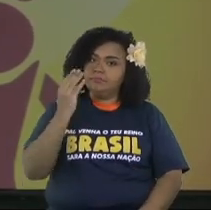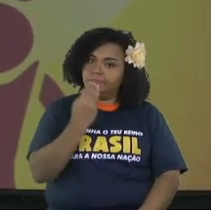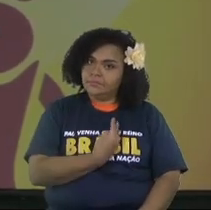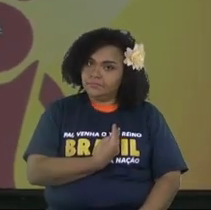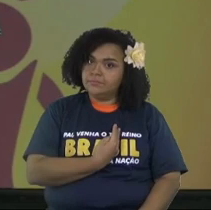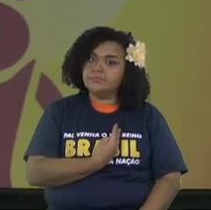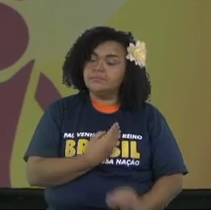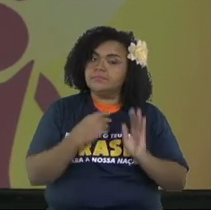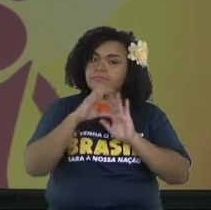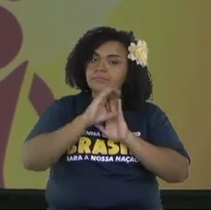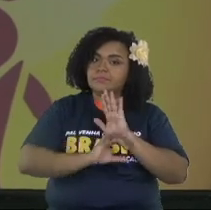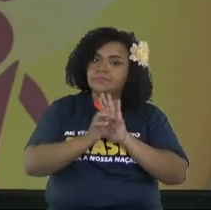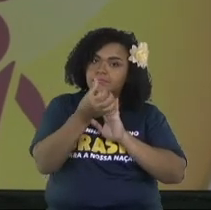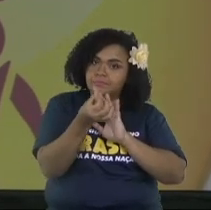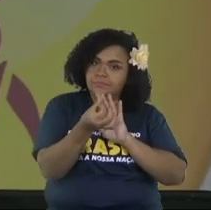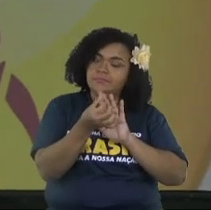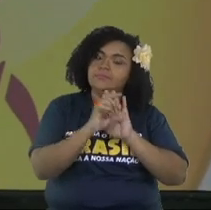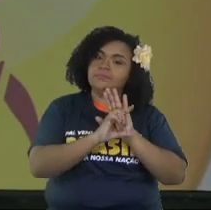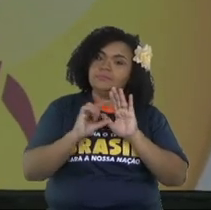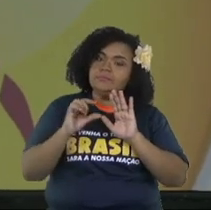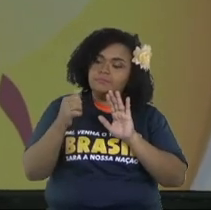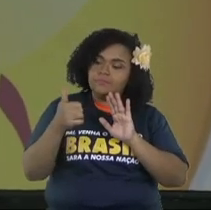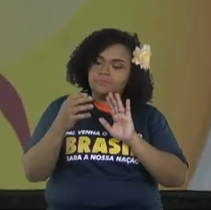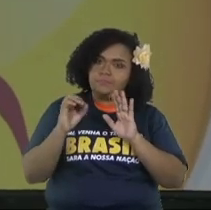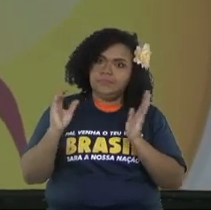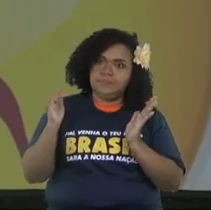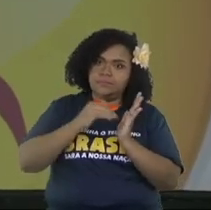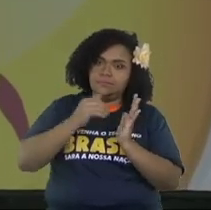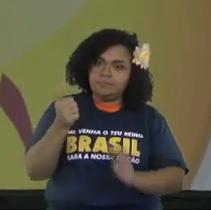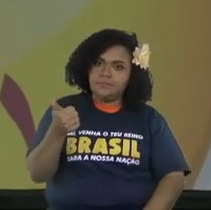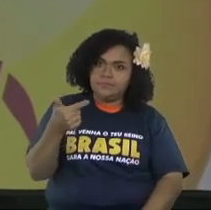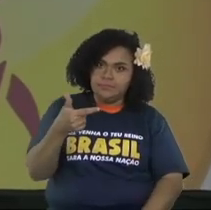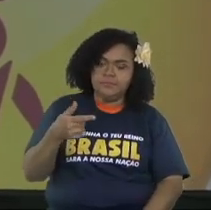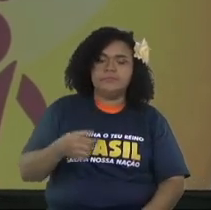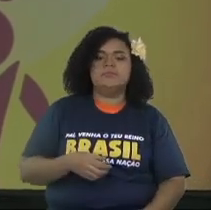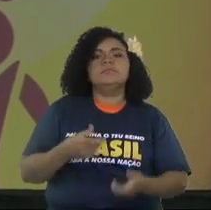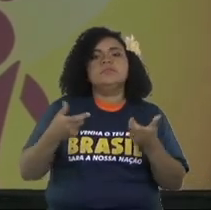Hebrews 6, verse 6 to 12.